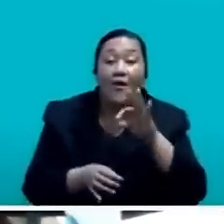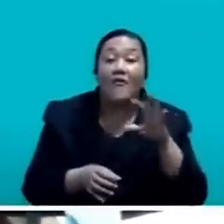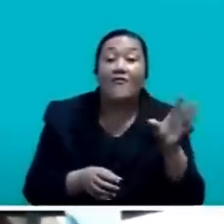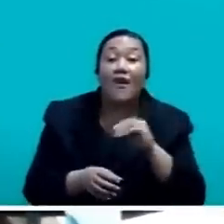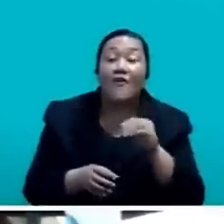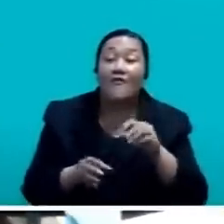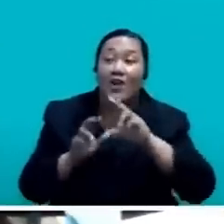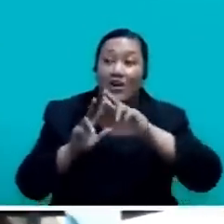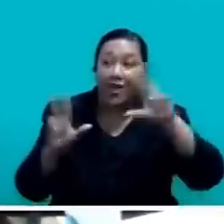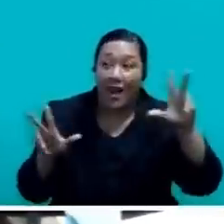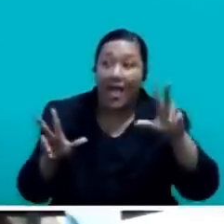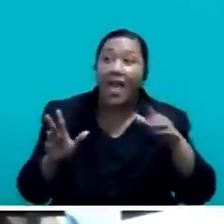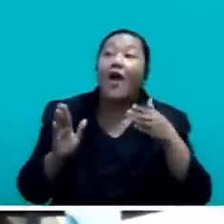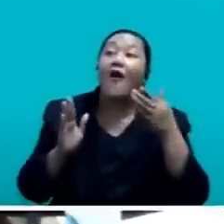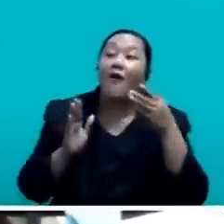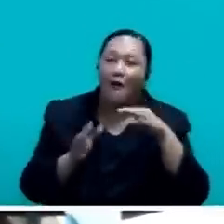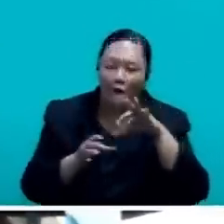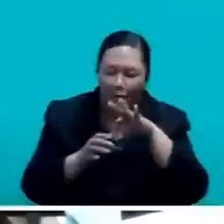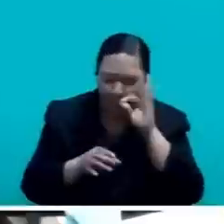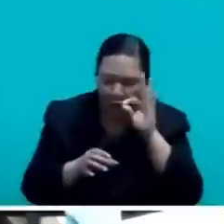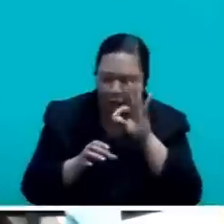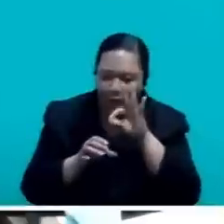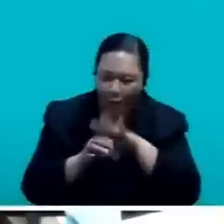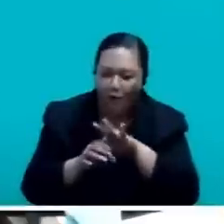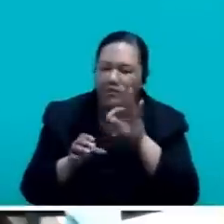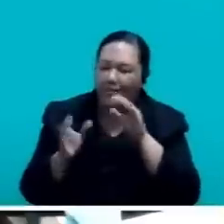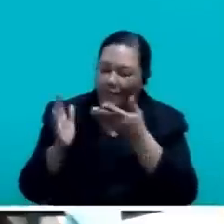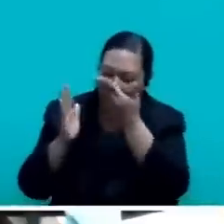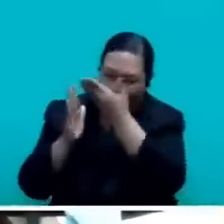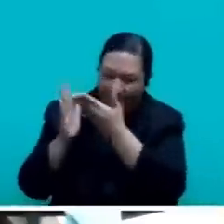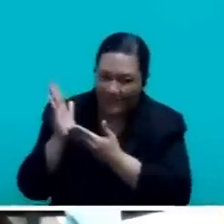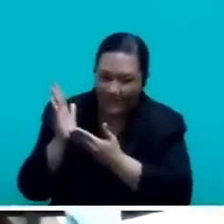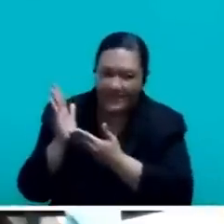vote for this budget and vote for your voters interested.